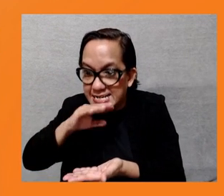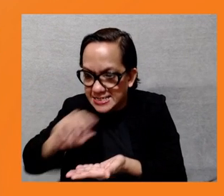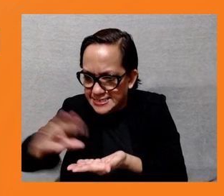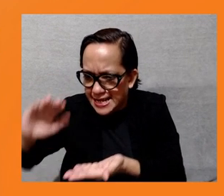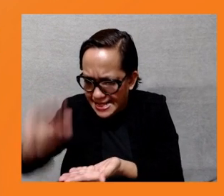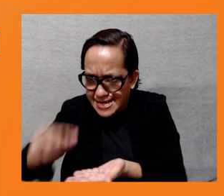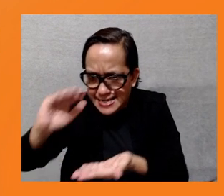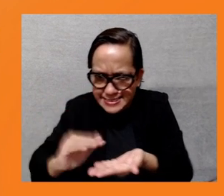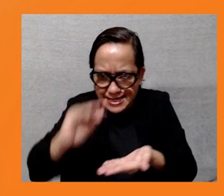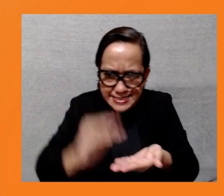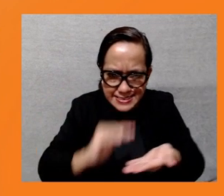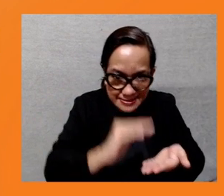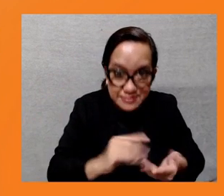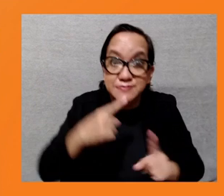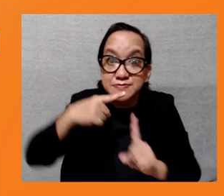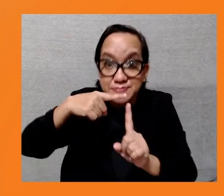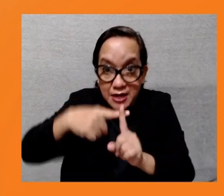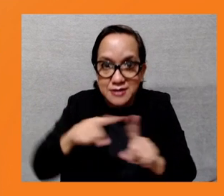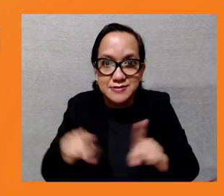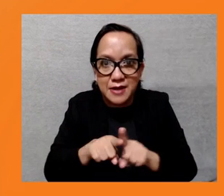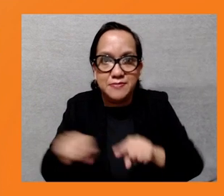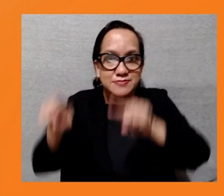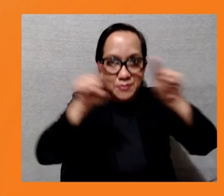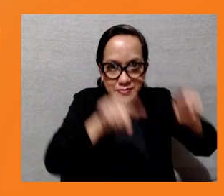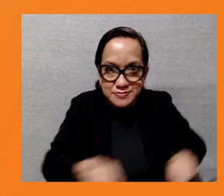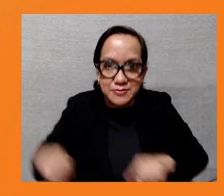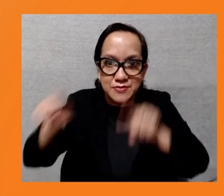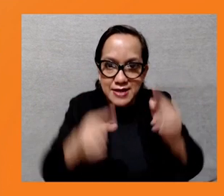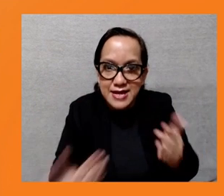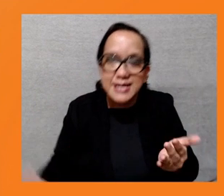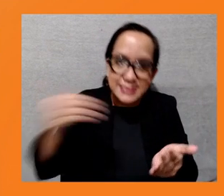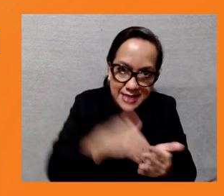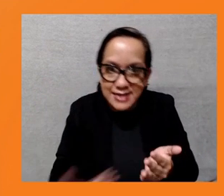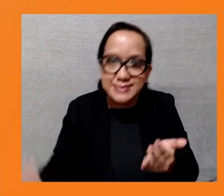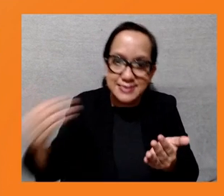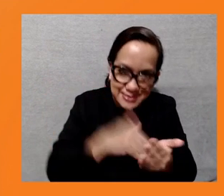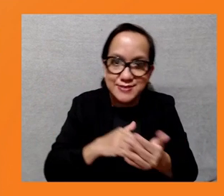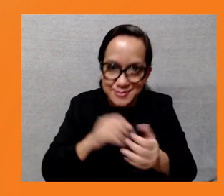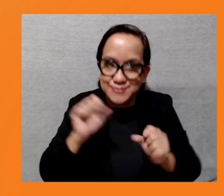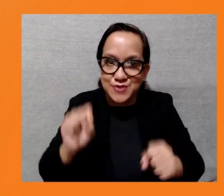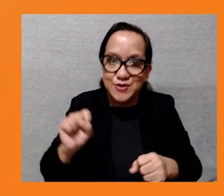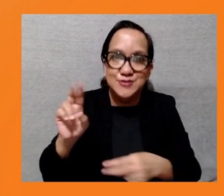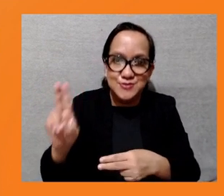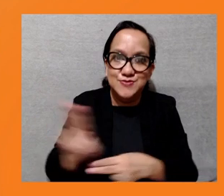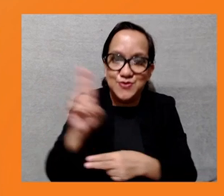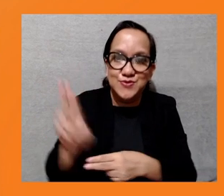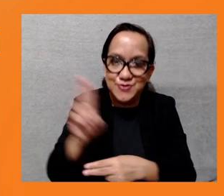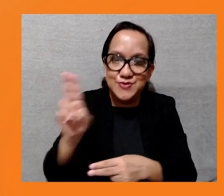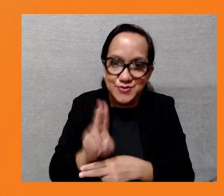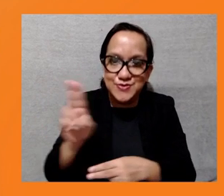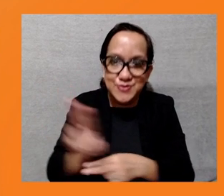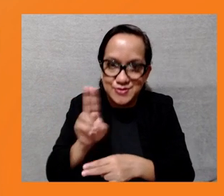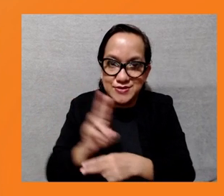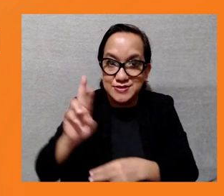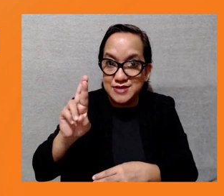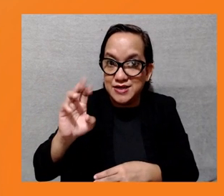which you will always have in an economy. And we do need to look at final waste treatment options that are consistent with the national